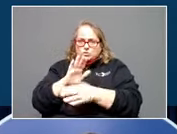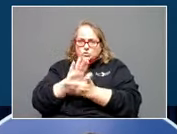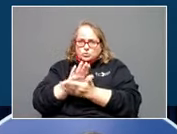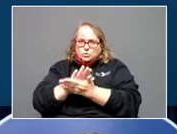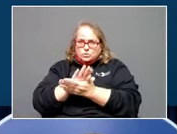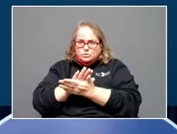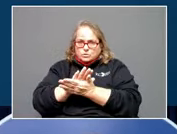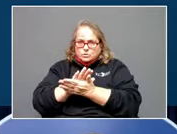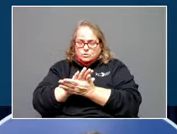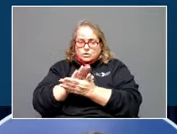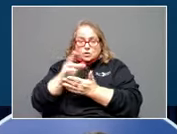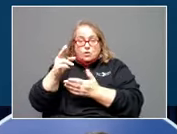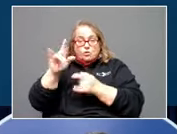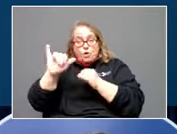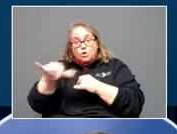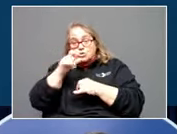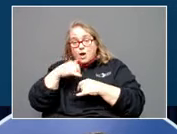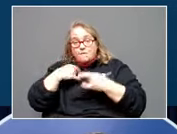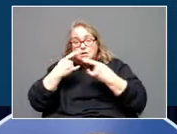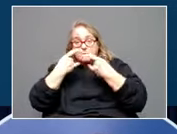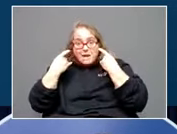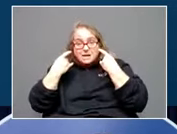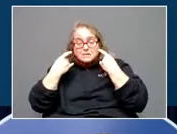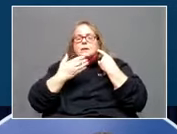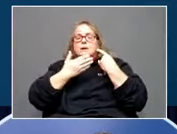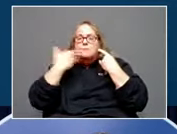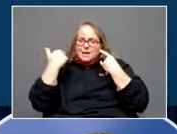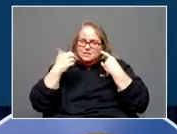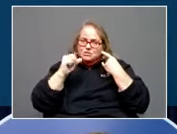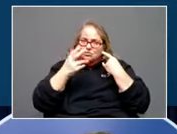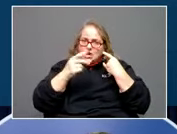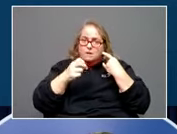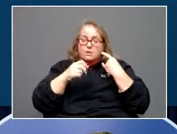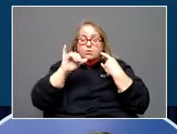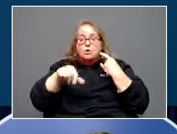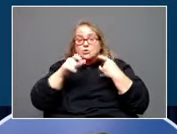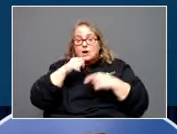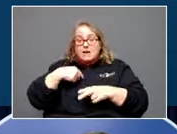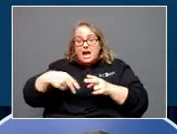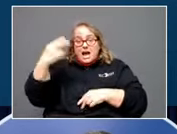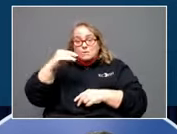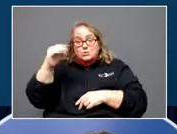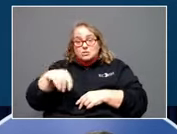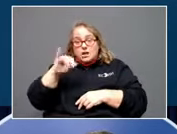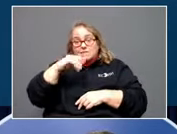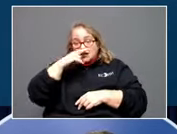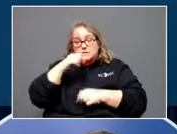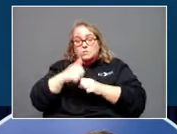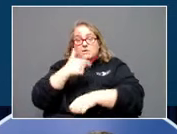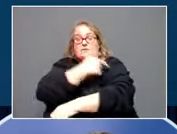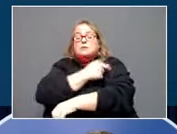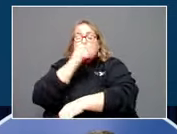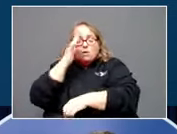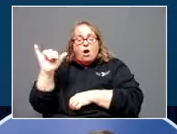universal masking are going to be in the best shape. But those that have the highest percentage of kids that are vaccinated are also going to be in the